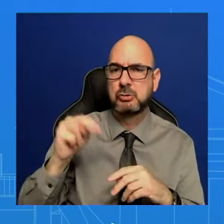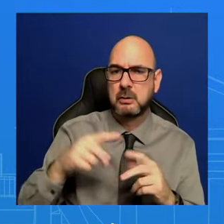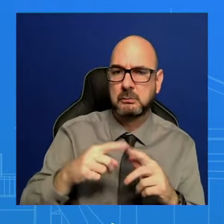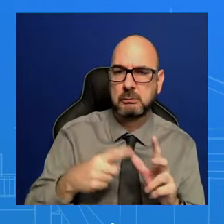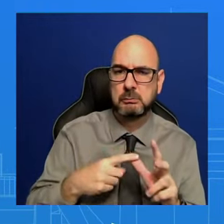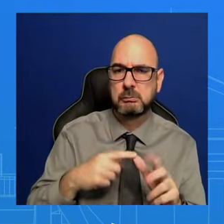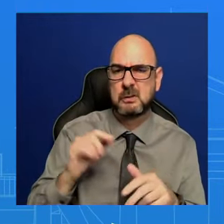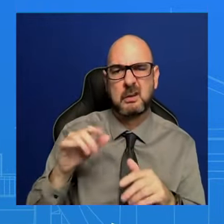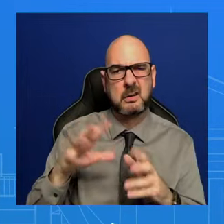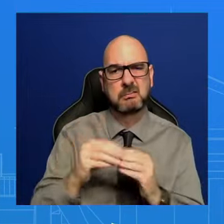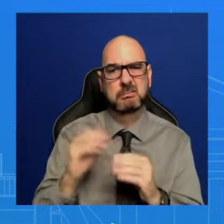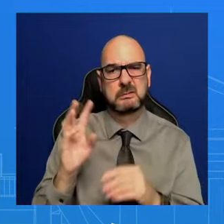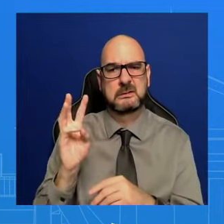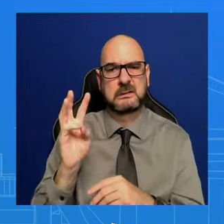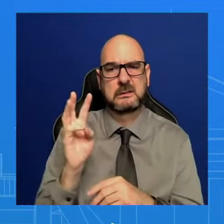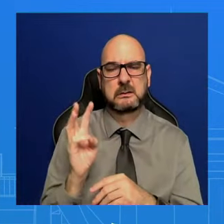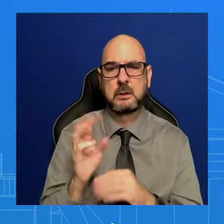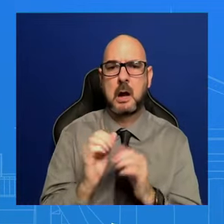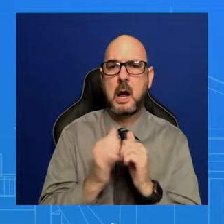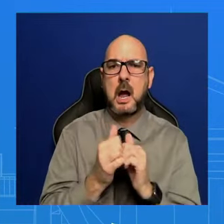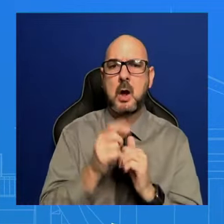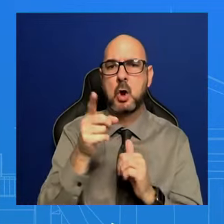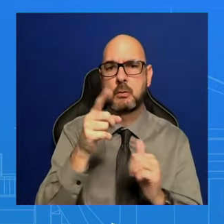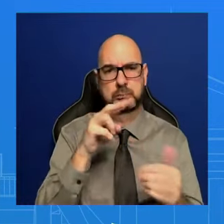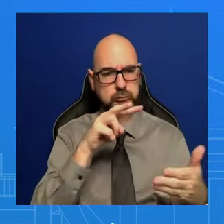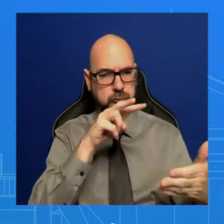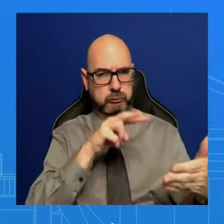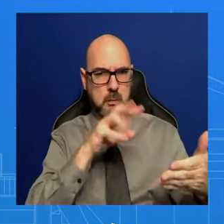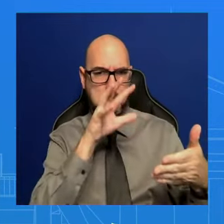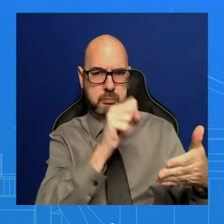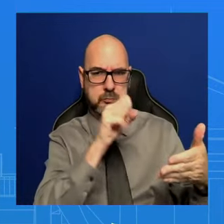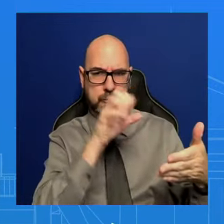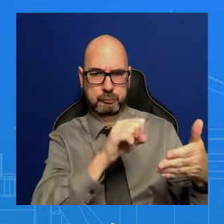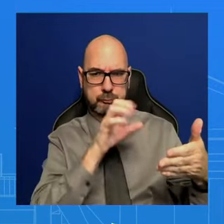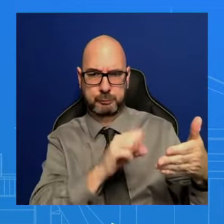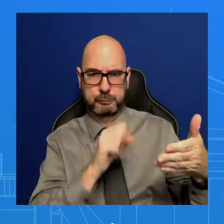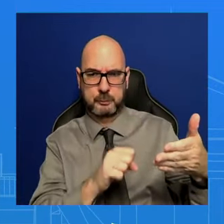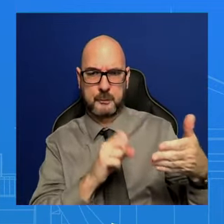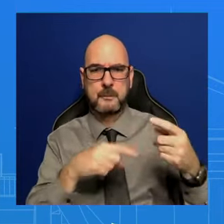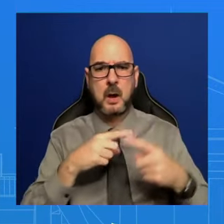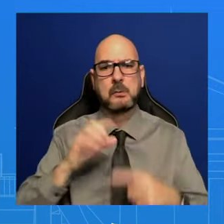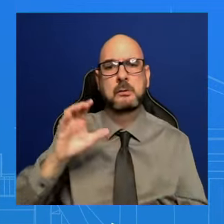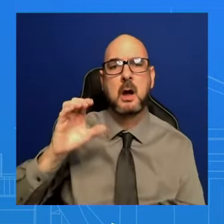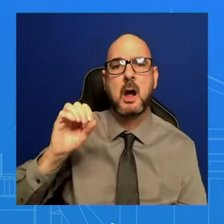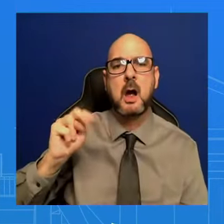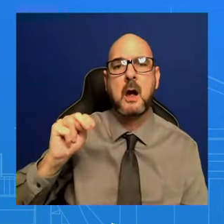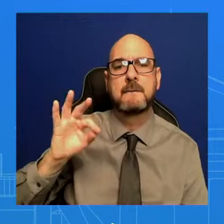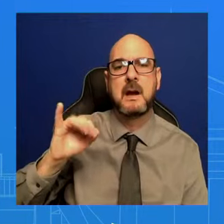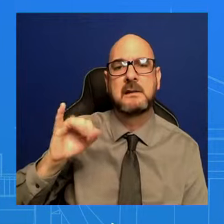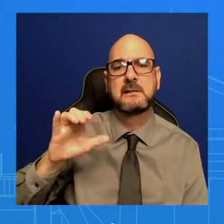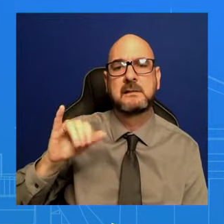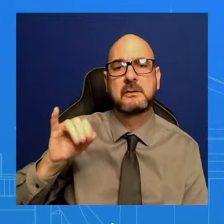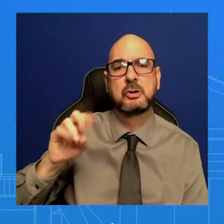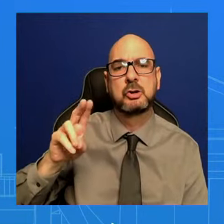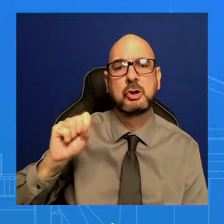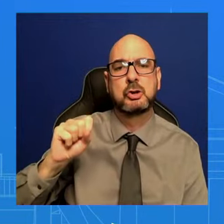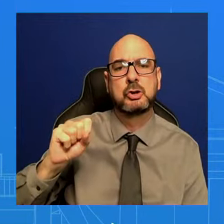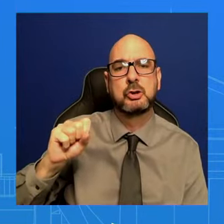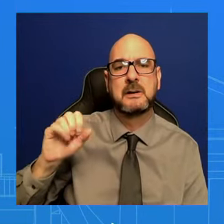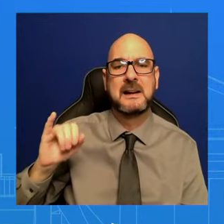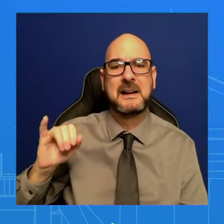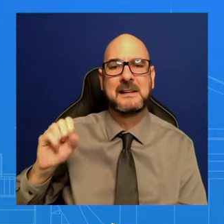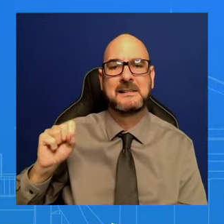into the Confucius Institute, which is acting as China's intelligence